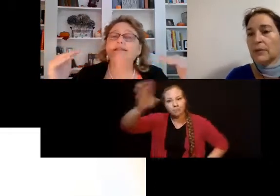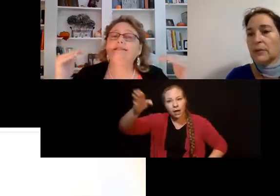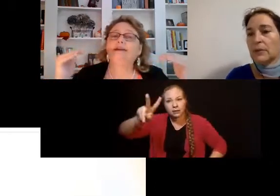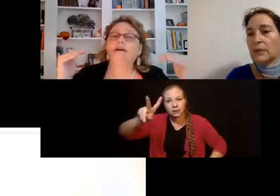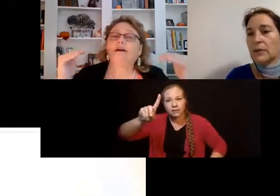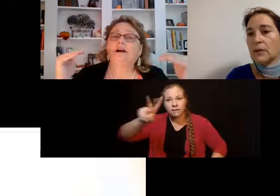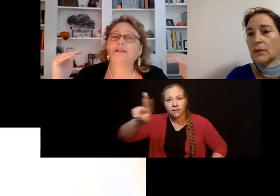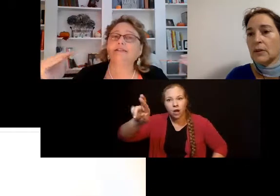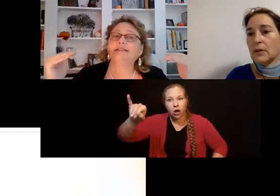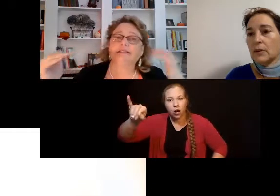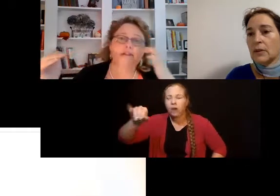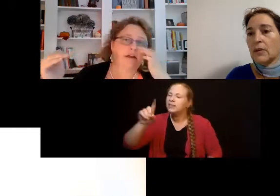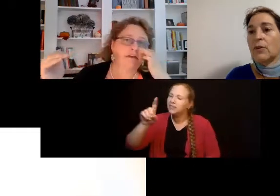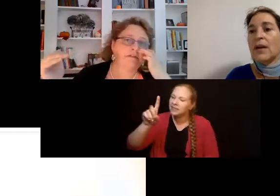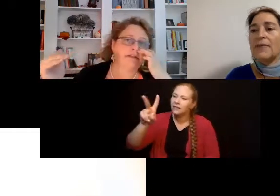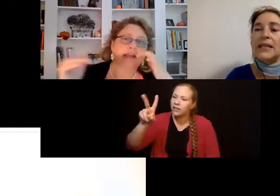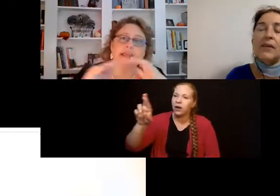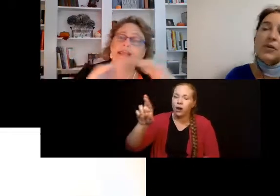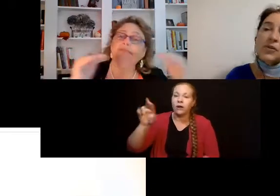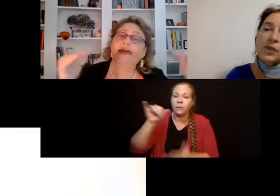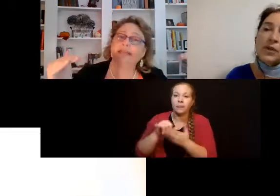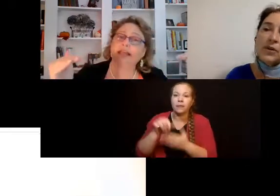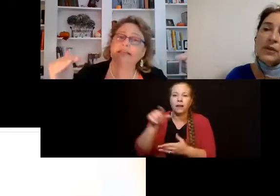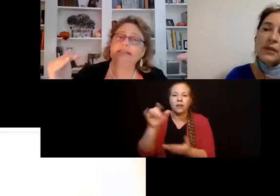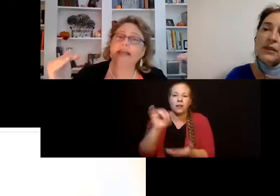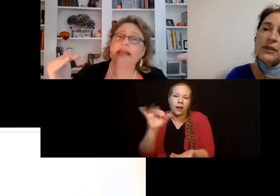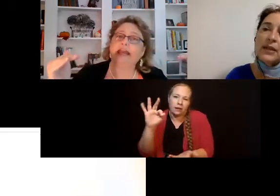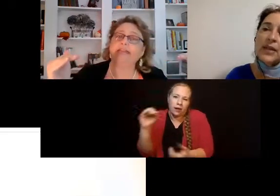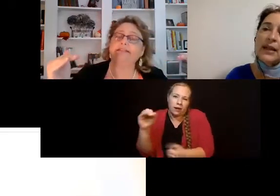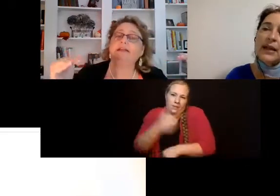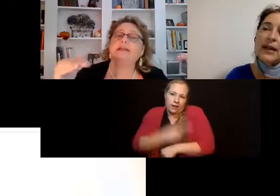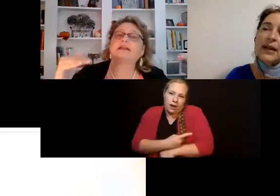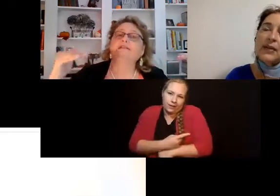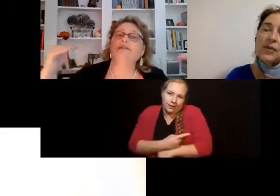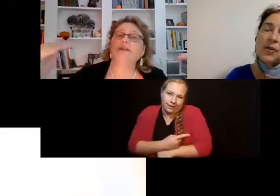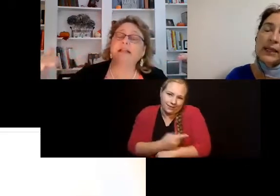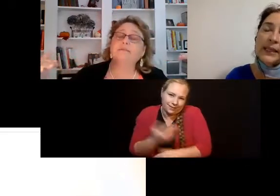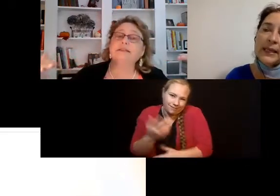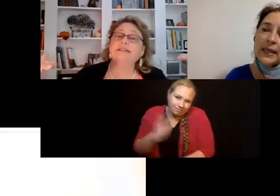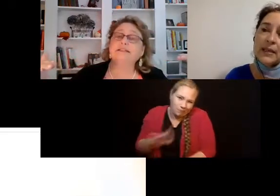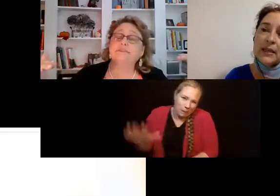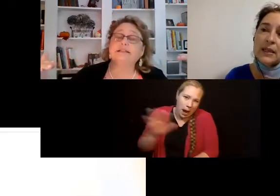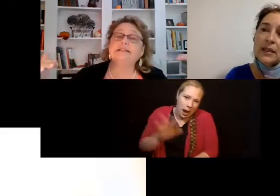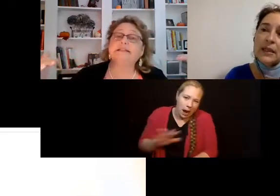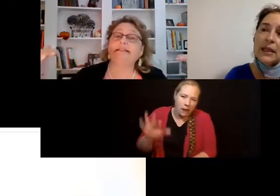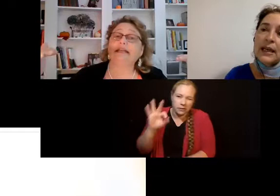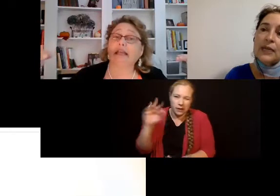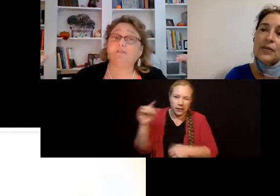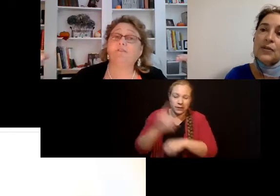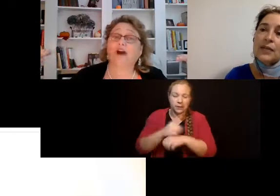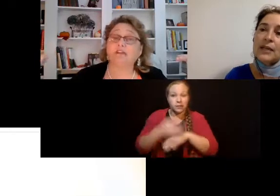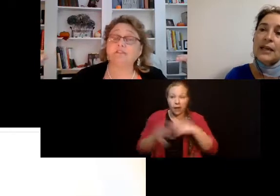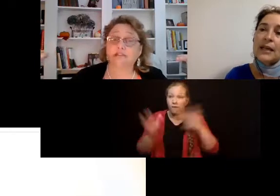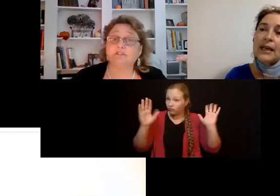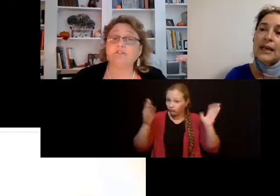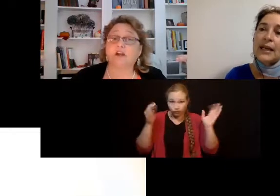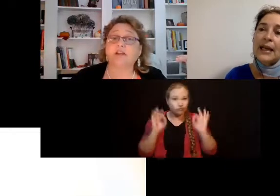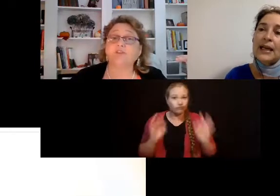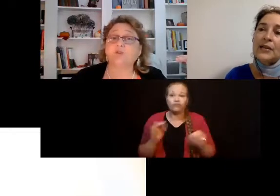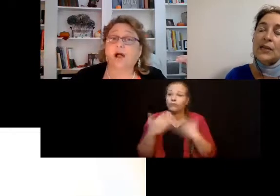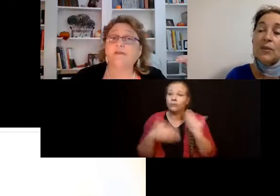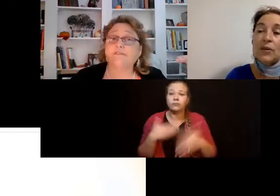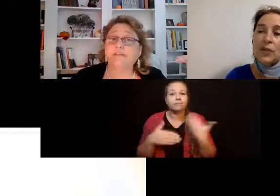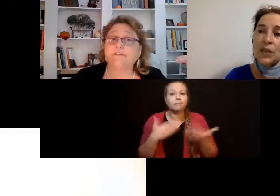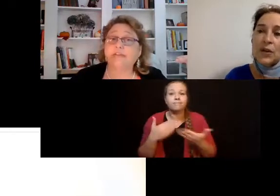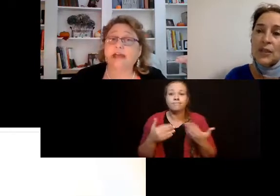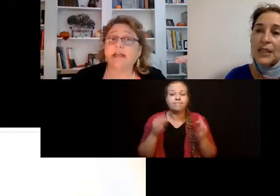Once our sons and daughters hit that 90 days, developmental disabilities, if our sons or